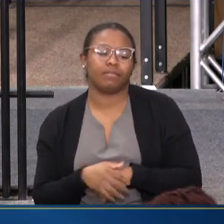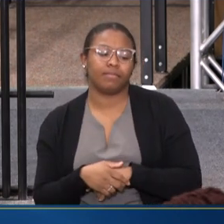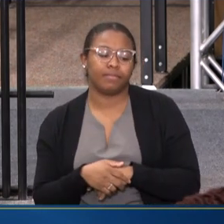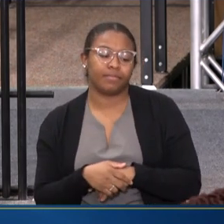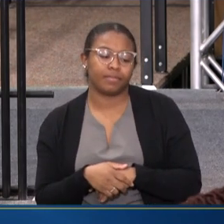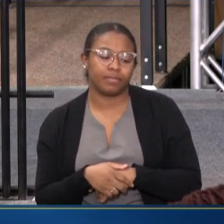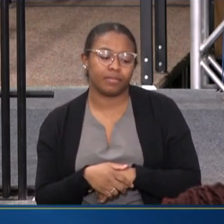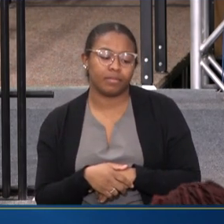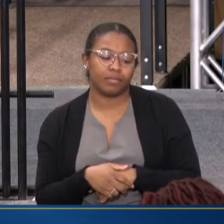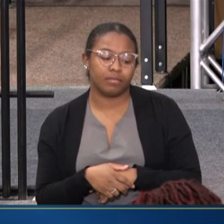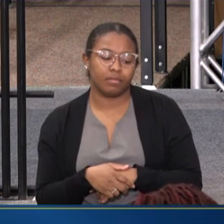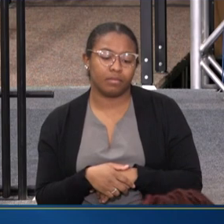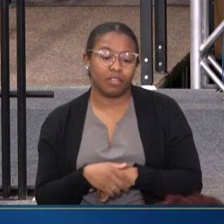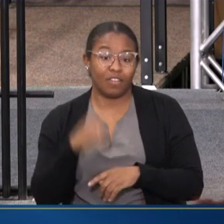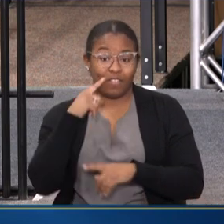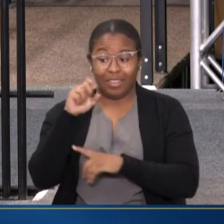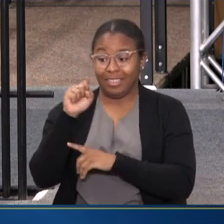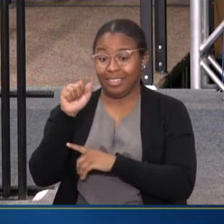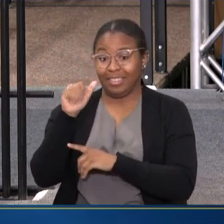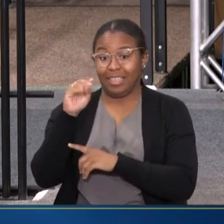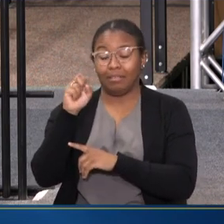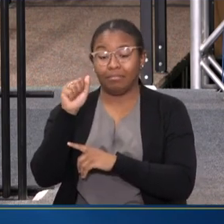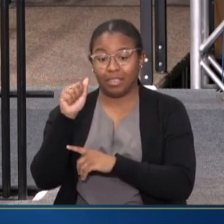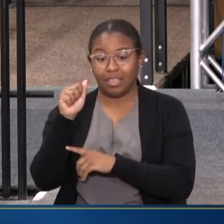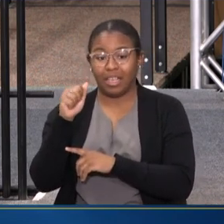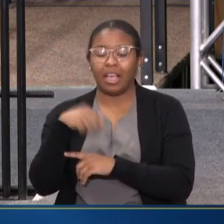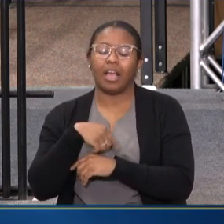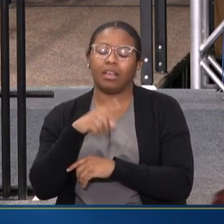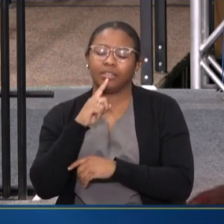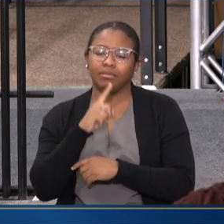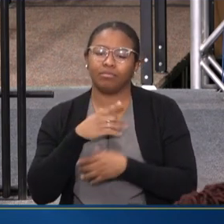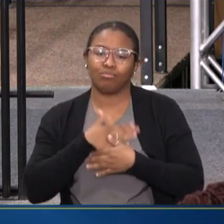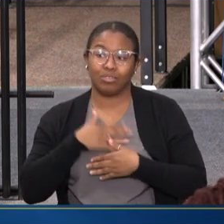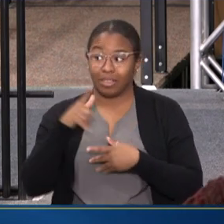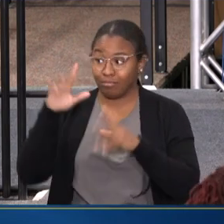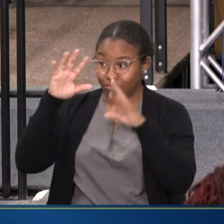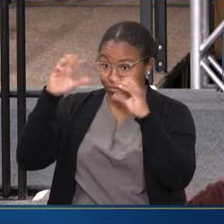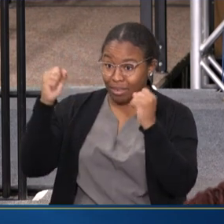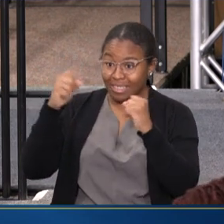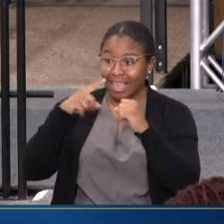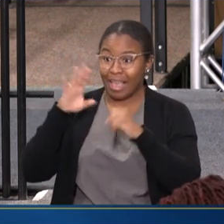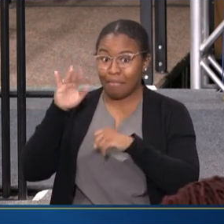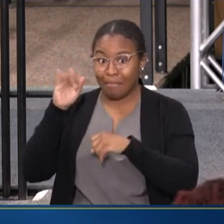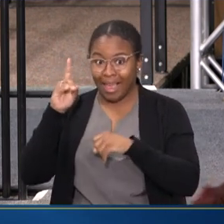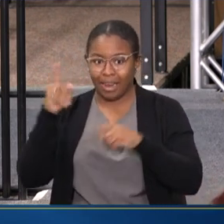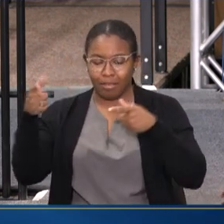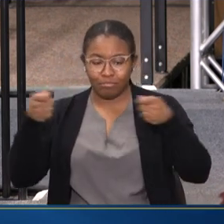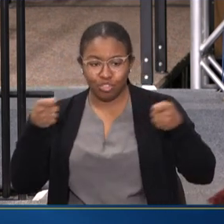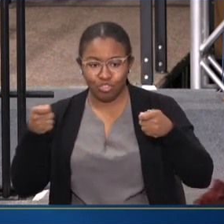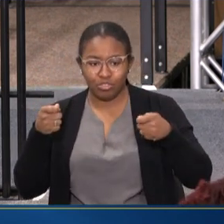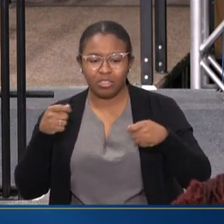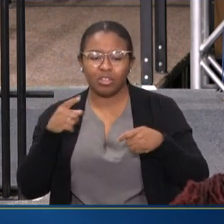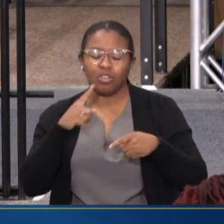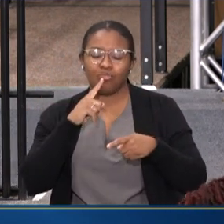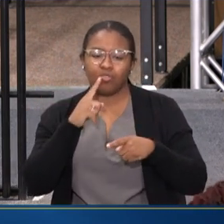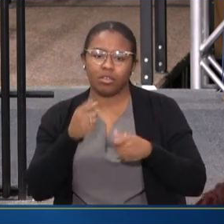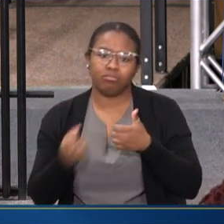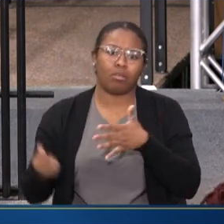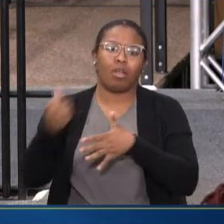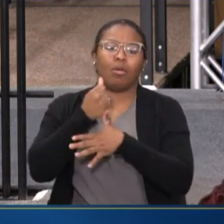OF, YOU KNOW, SAMHSA, I SO APPRECIATE THAT THE PRESIDENT AND THIS ADMINISTRATION IS PRIORITIZING MENTAL HEALTH